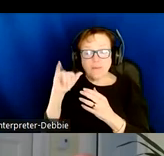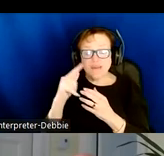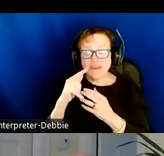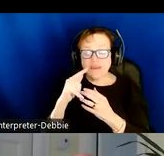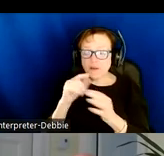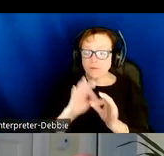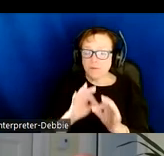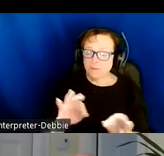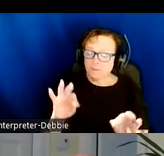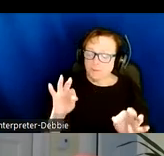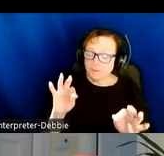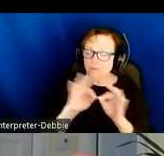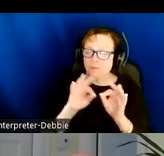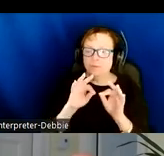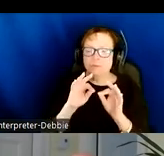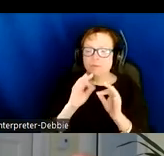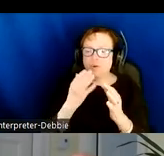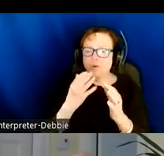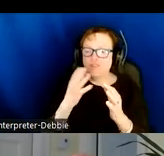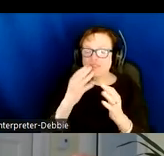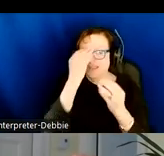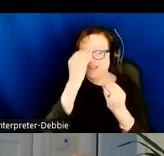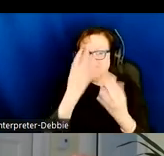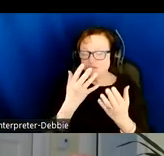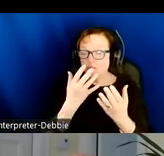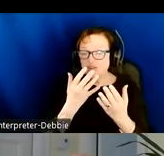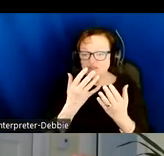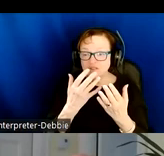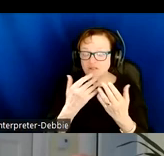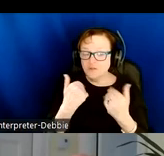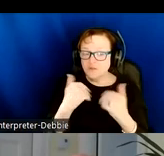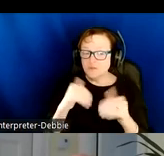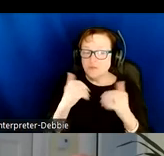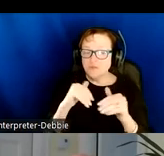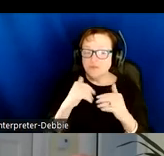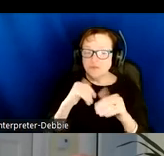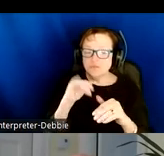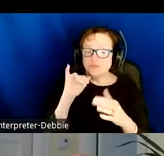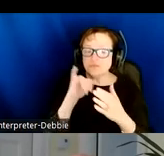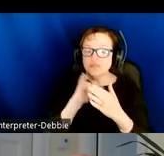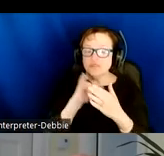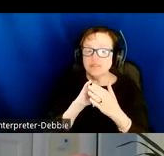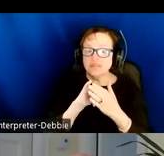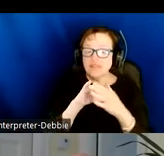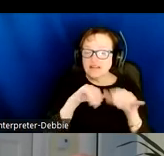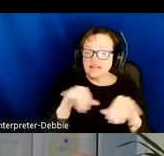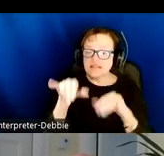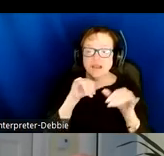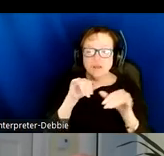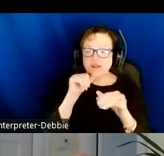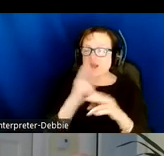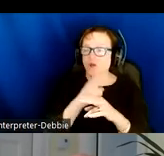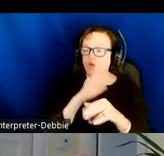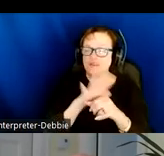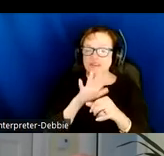of information that is commonly underutilized for people